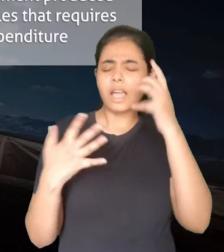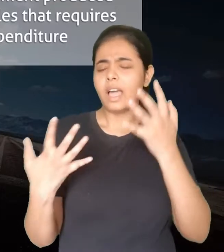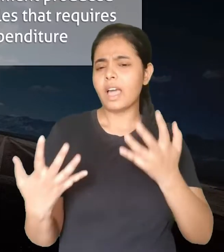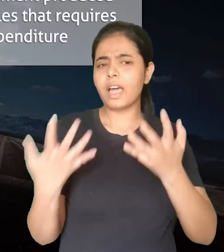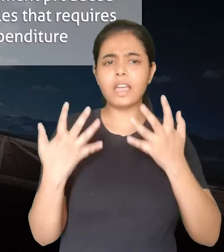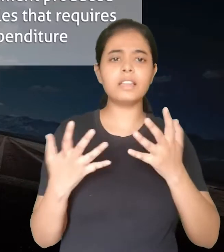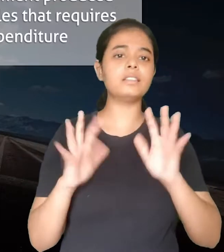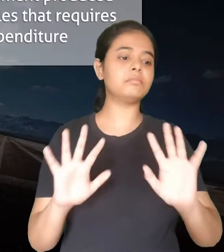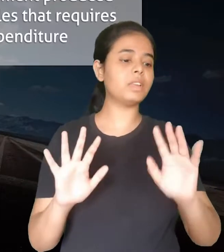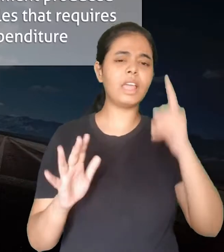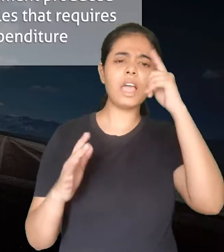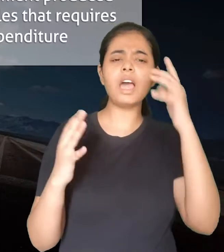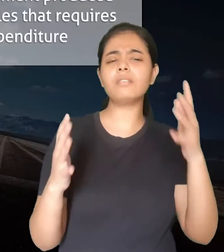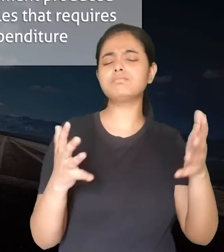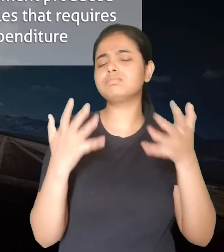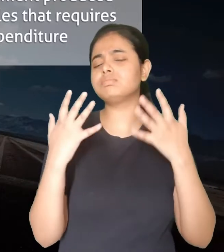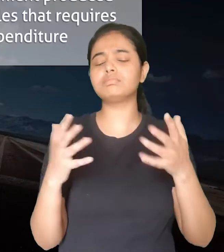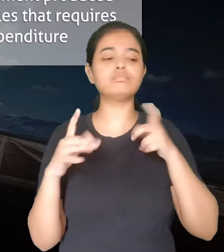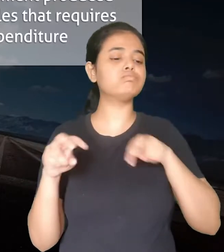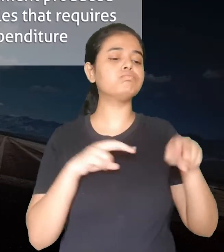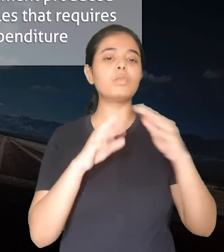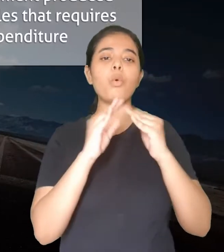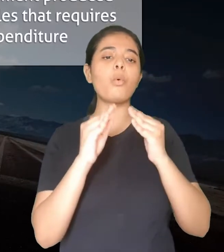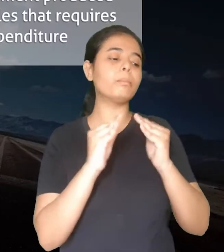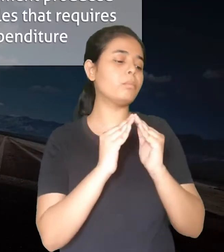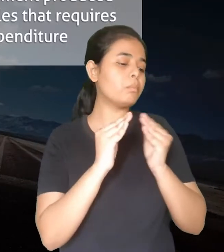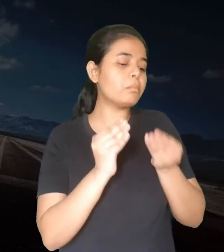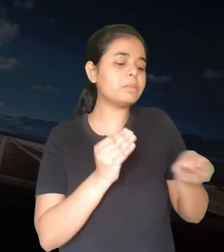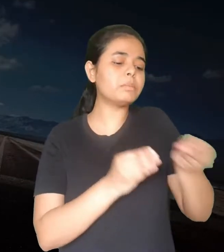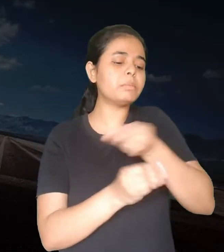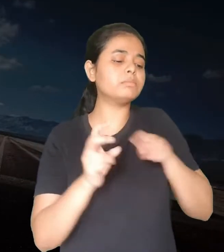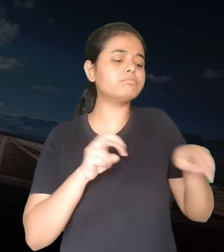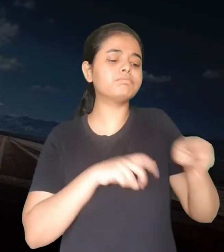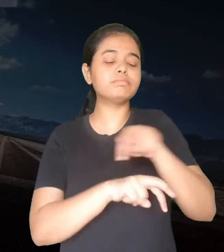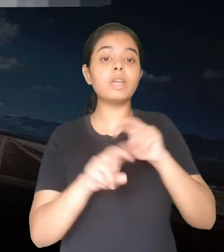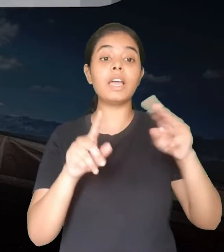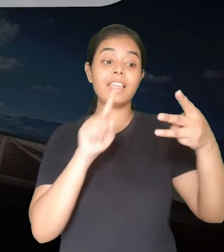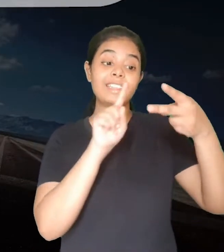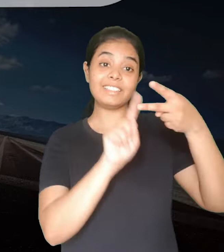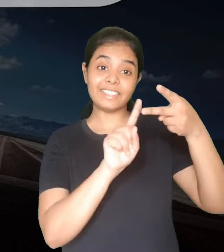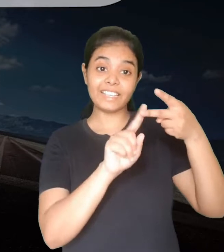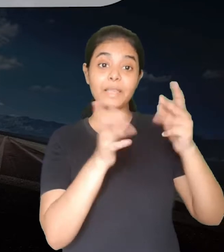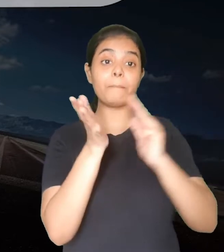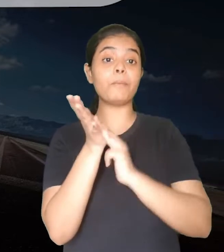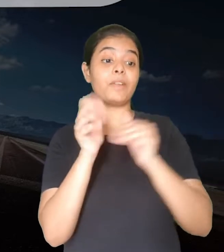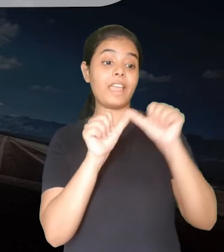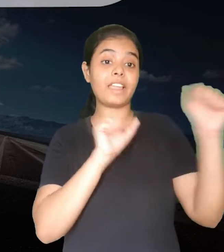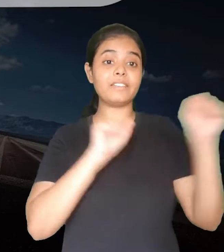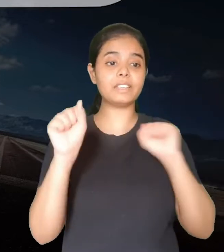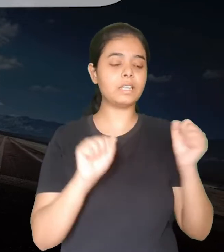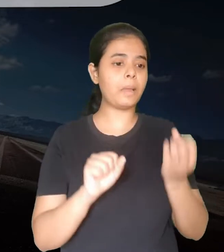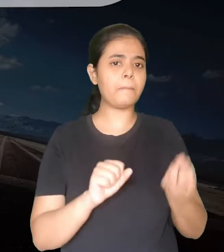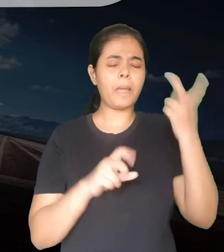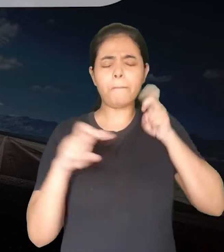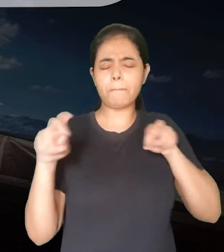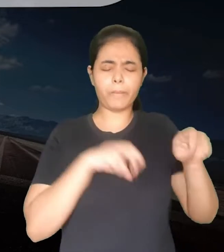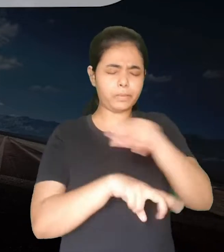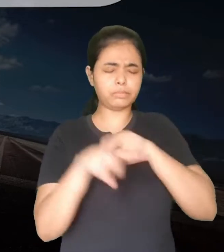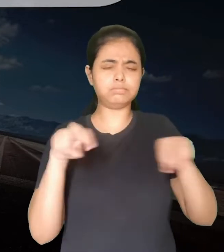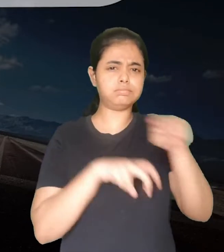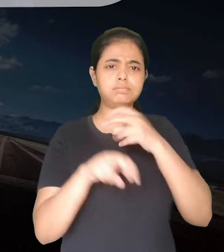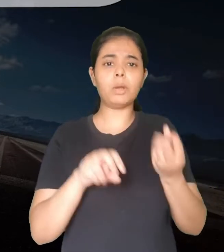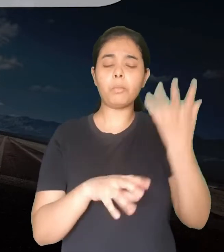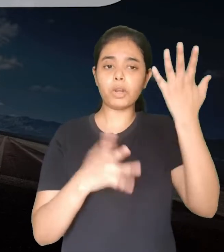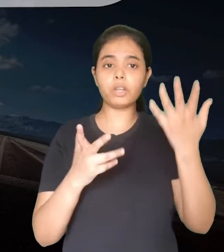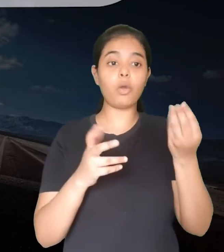light activity like walking around in the house or workplace, moderate activity includes a brisk morning walk or a